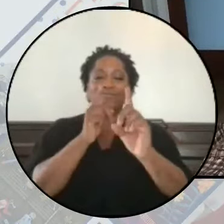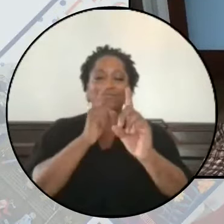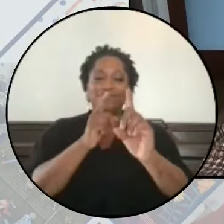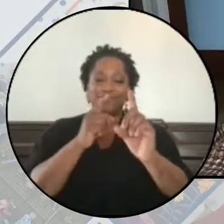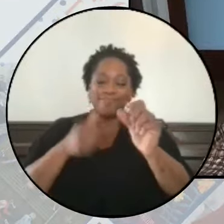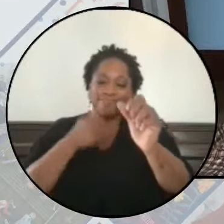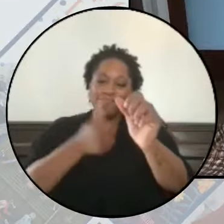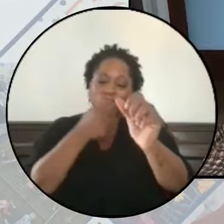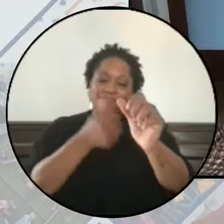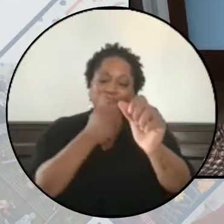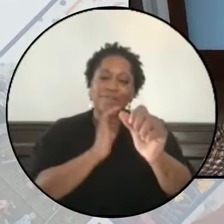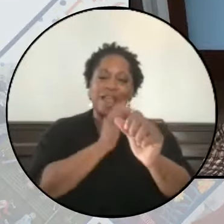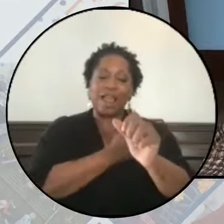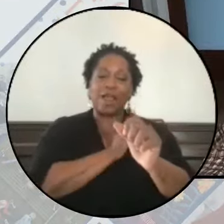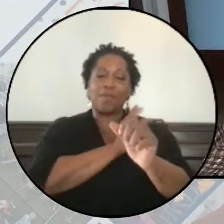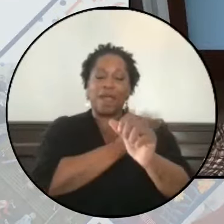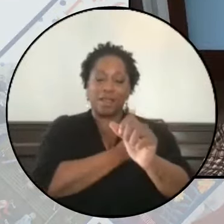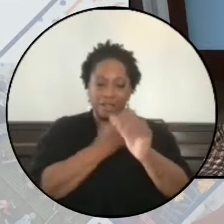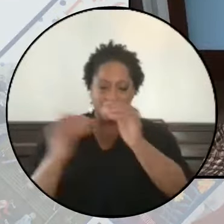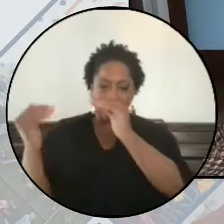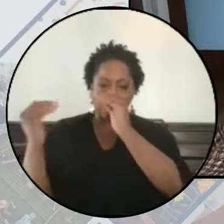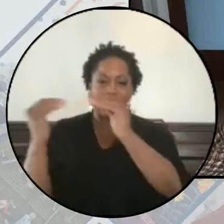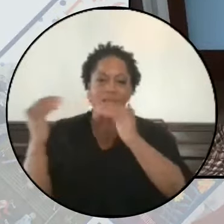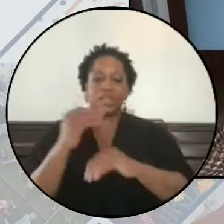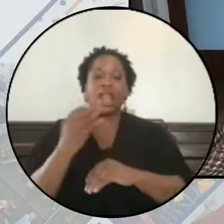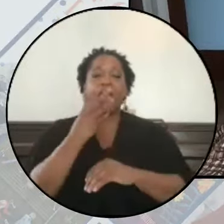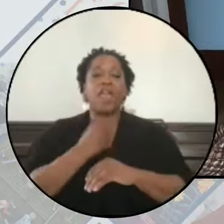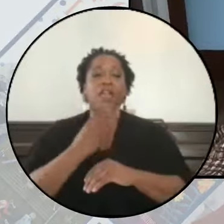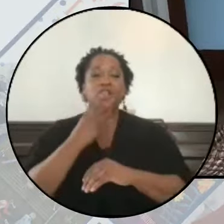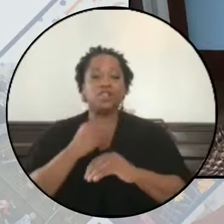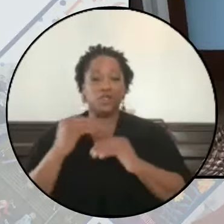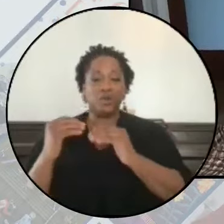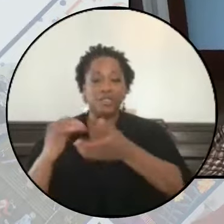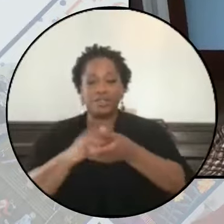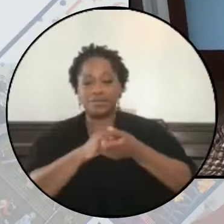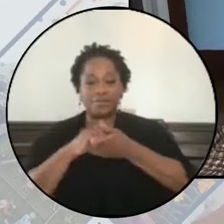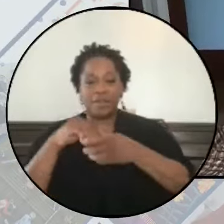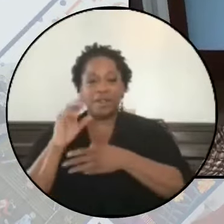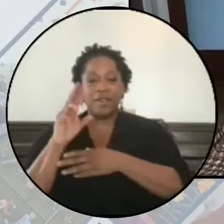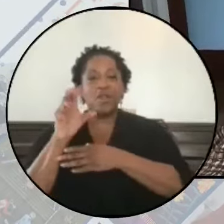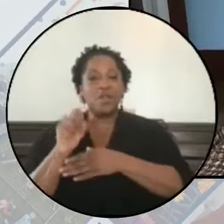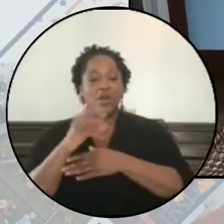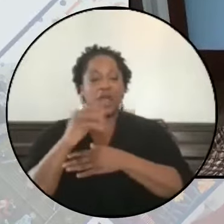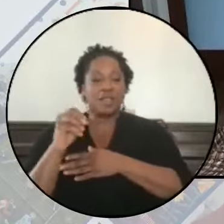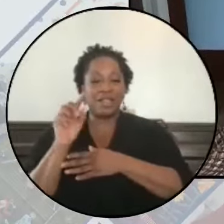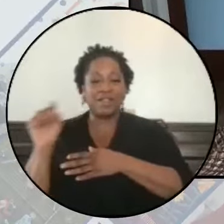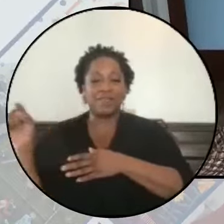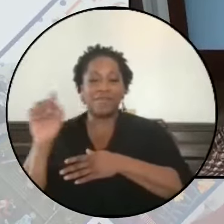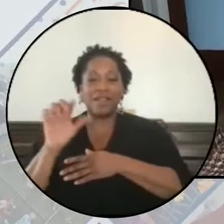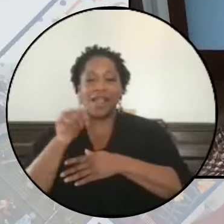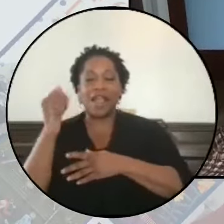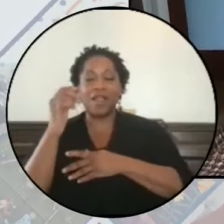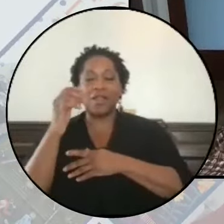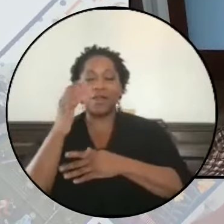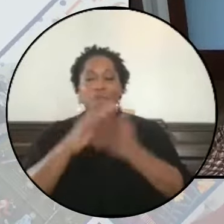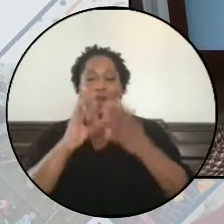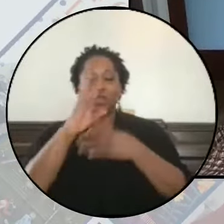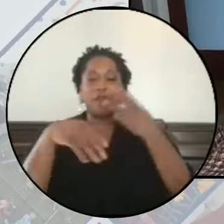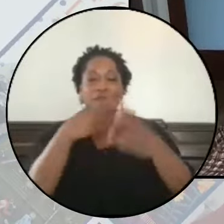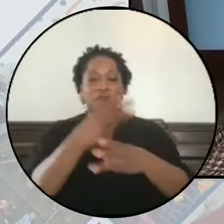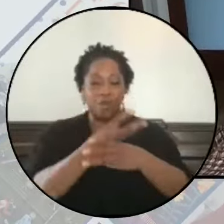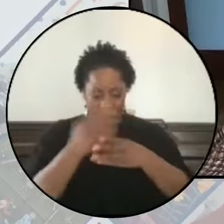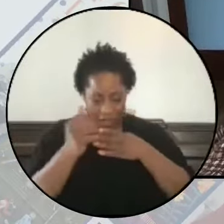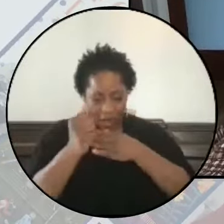embrace and follow the lead of our Jewish comrades here in the U.S. and in many other parts of the world who are